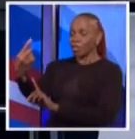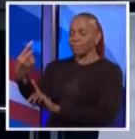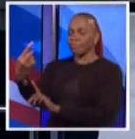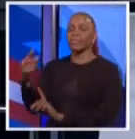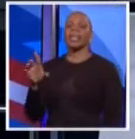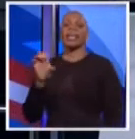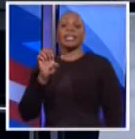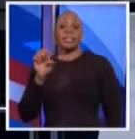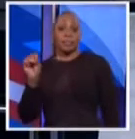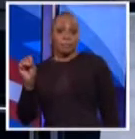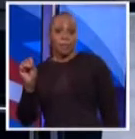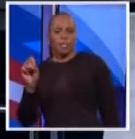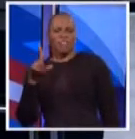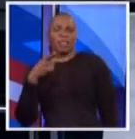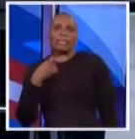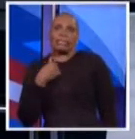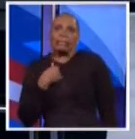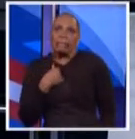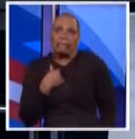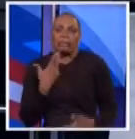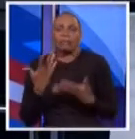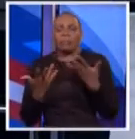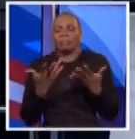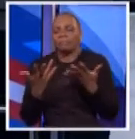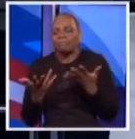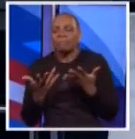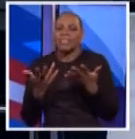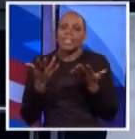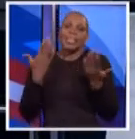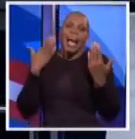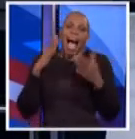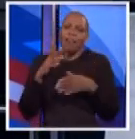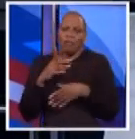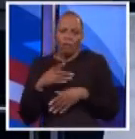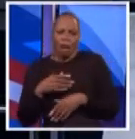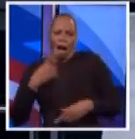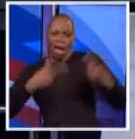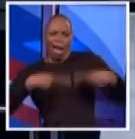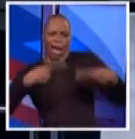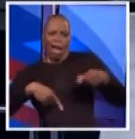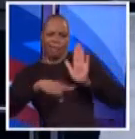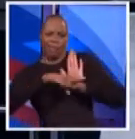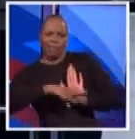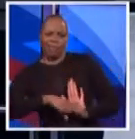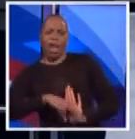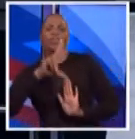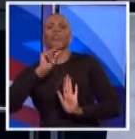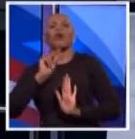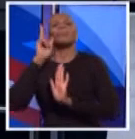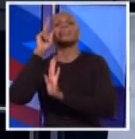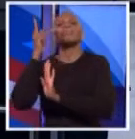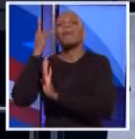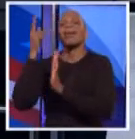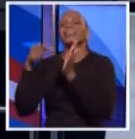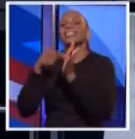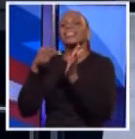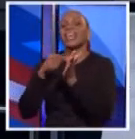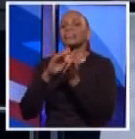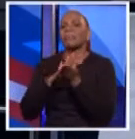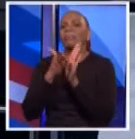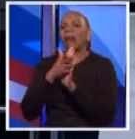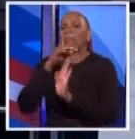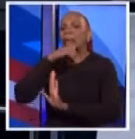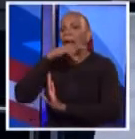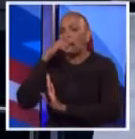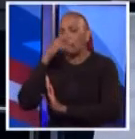I hate to disagree with you, but I don't think we've been hurling insults. This is, politics sometimes can get a little ugly,